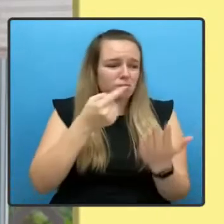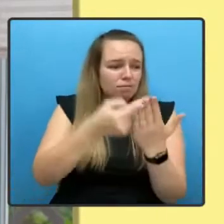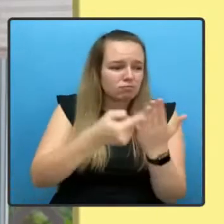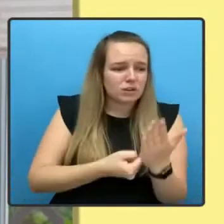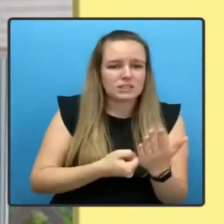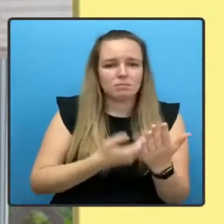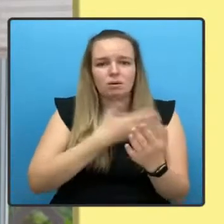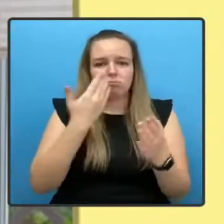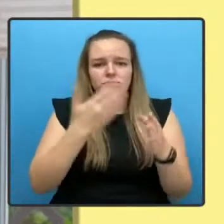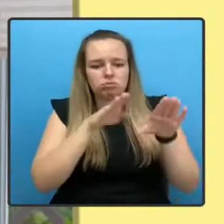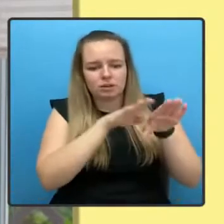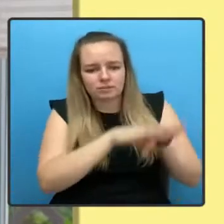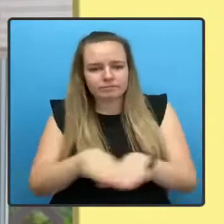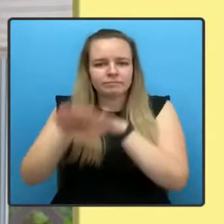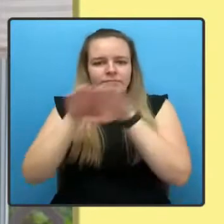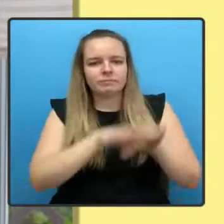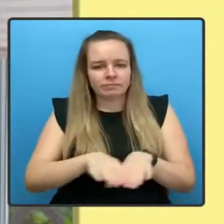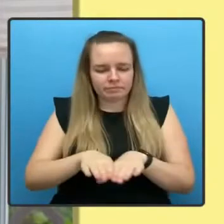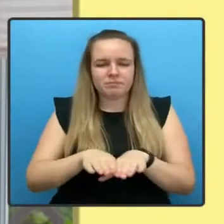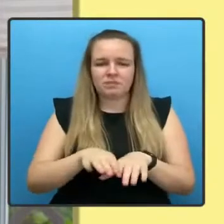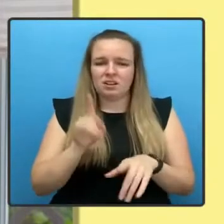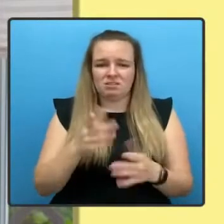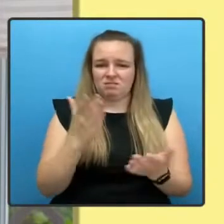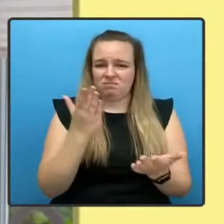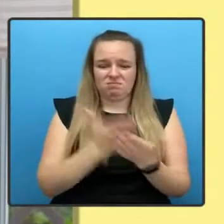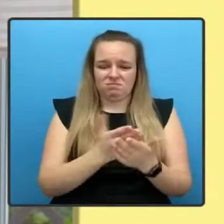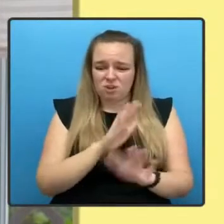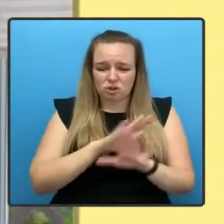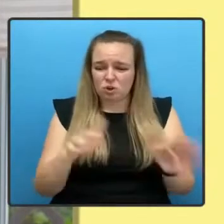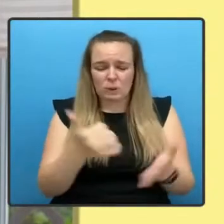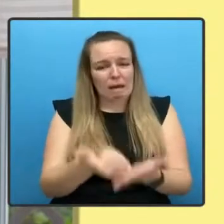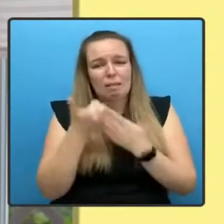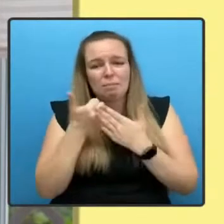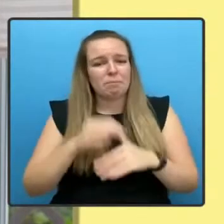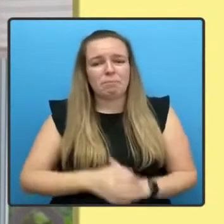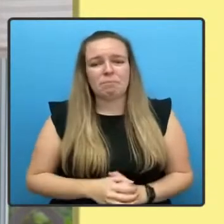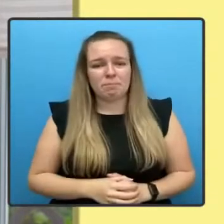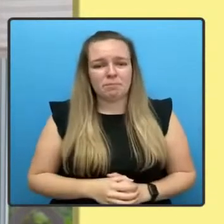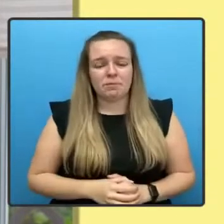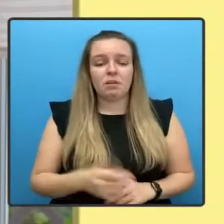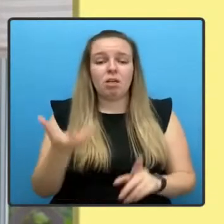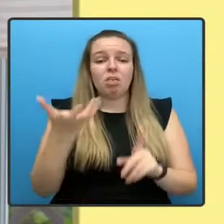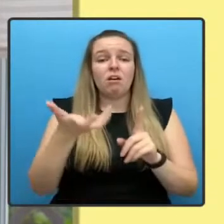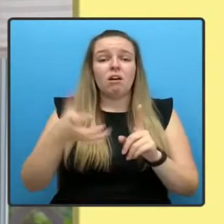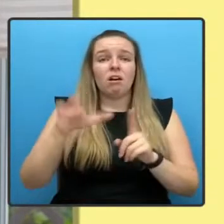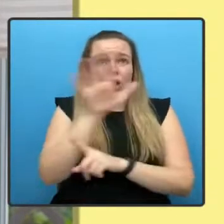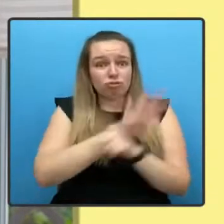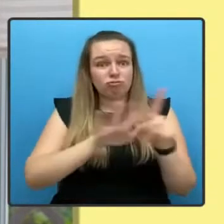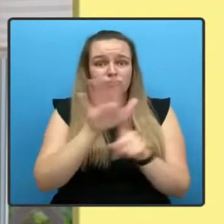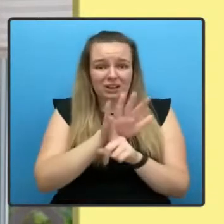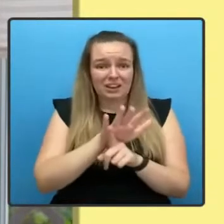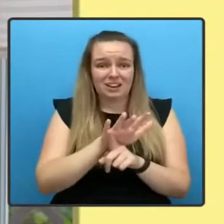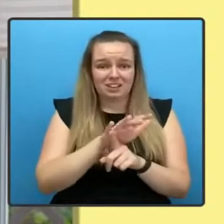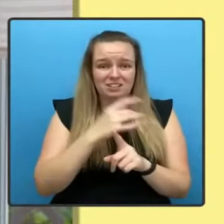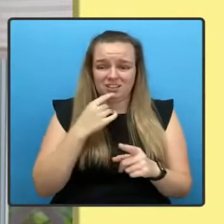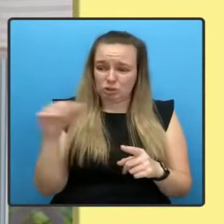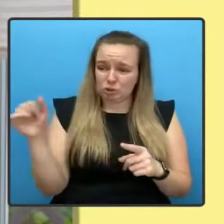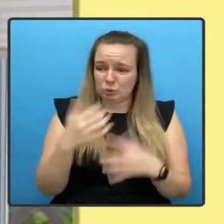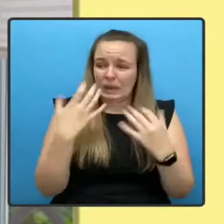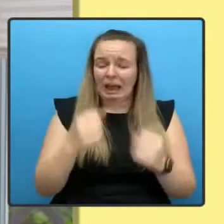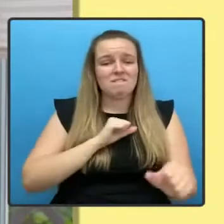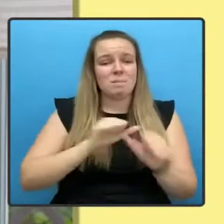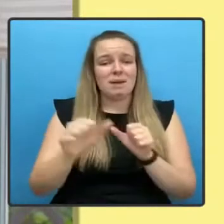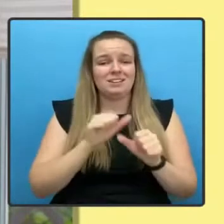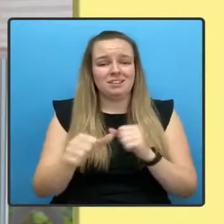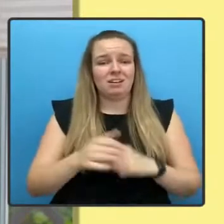utterly counterproductive. The country deserves so much better than that. The times we are